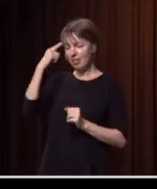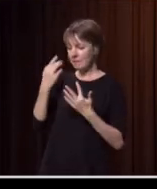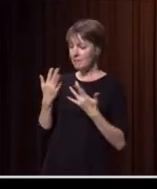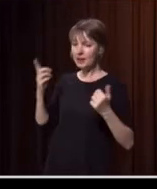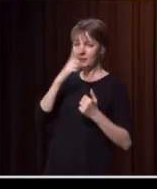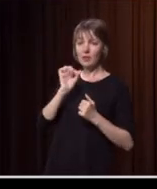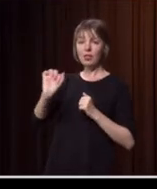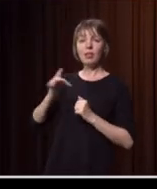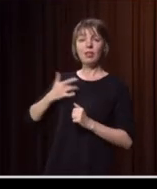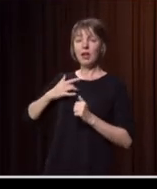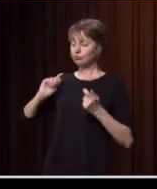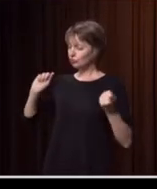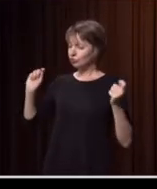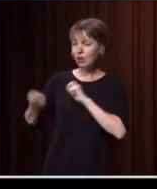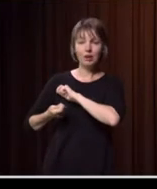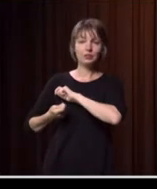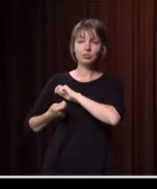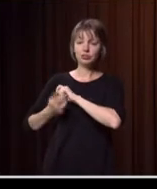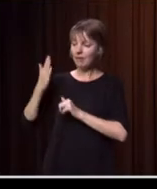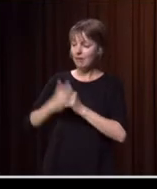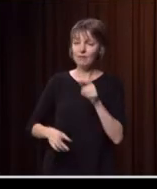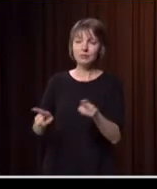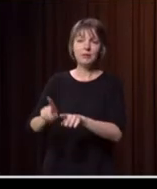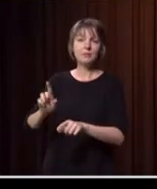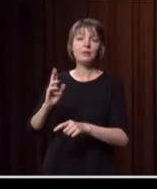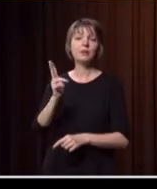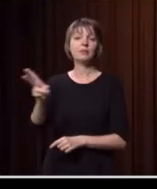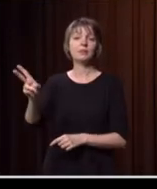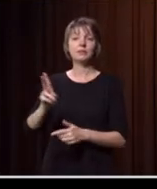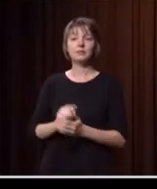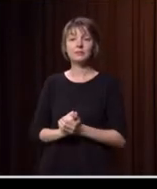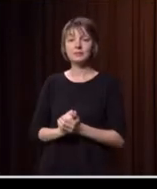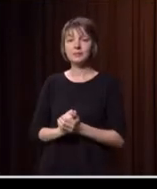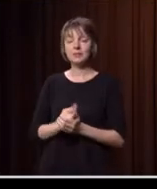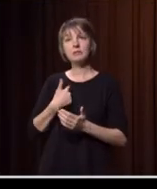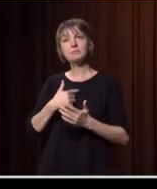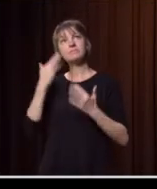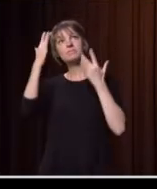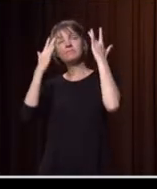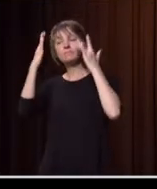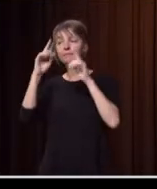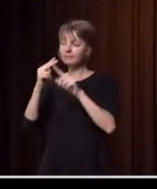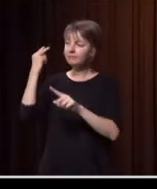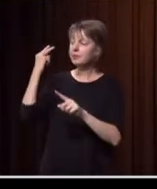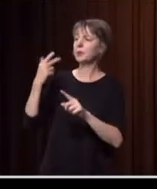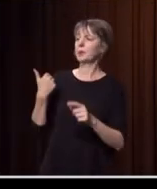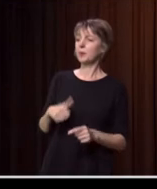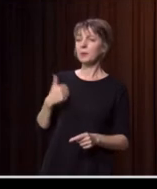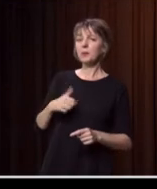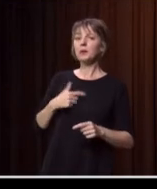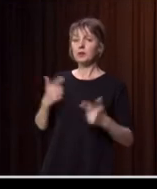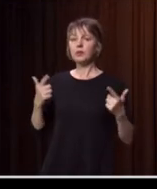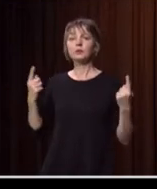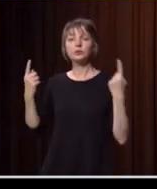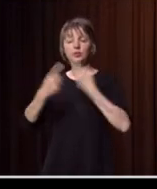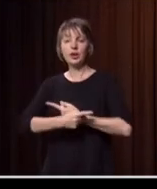forever. It's certainly changed my life forever. The way I reflect and think about things. And, and I think it told us in a very, in a